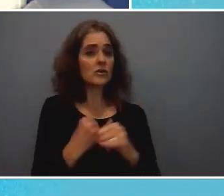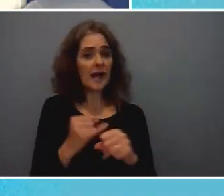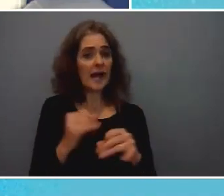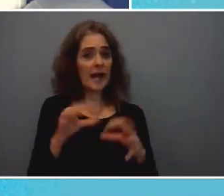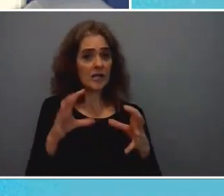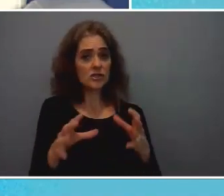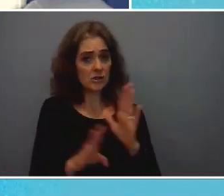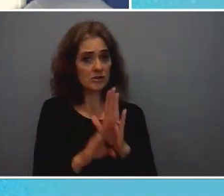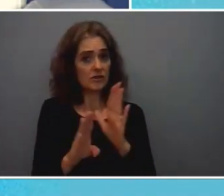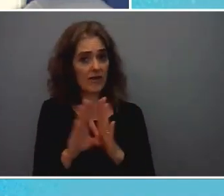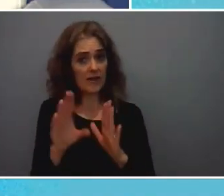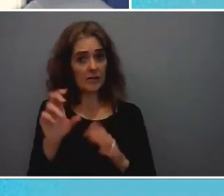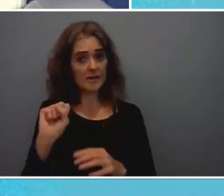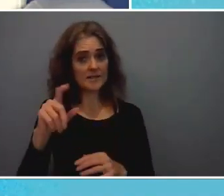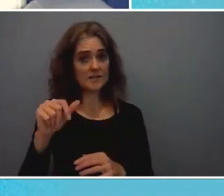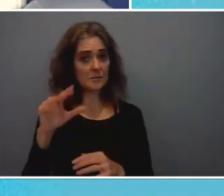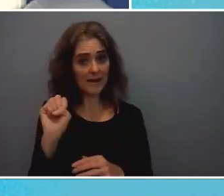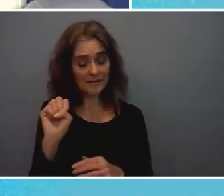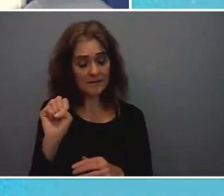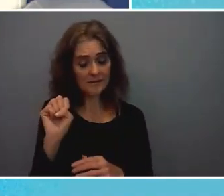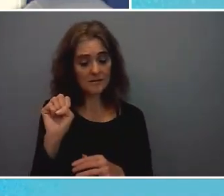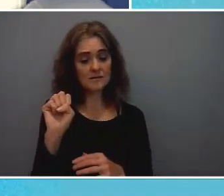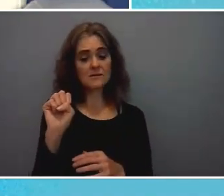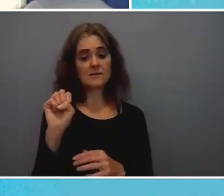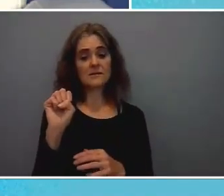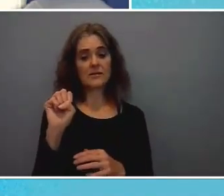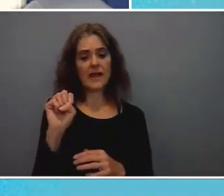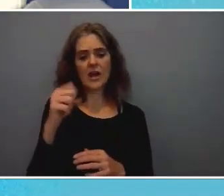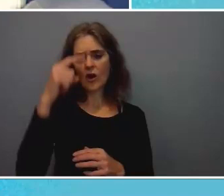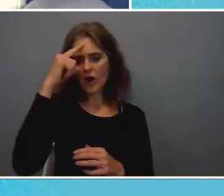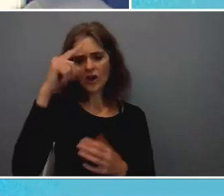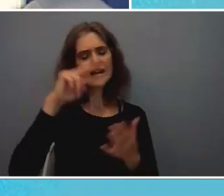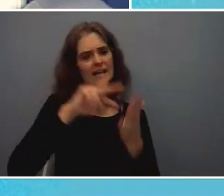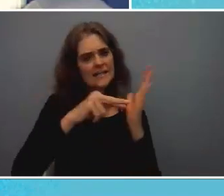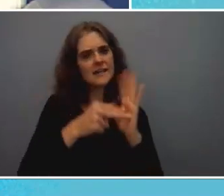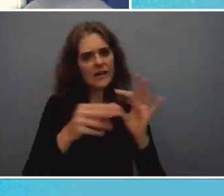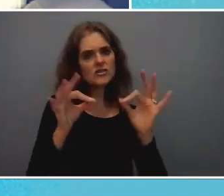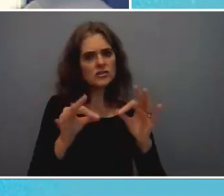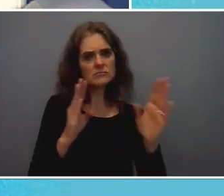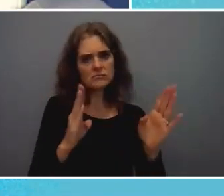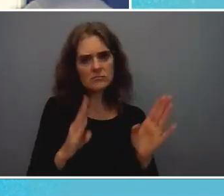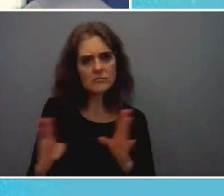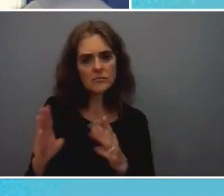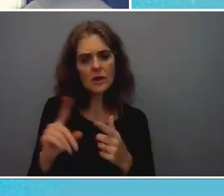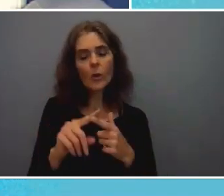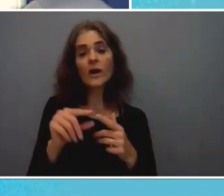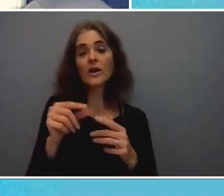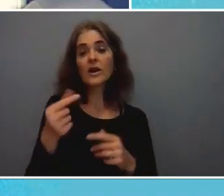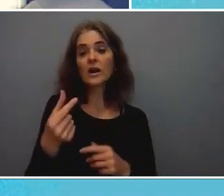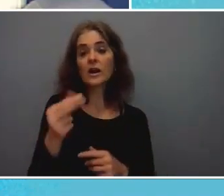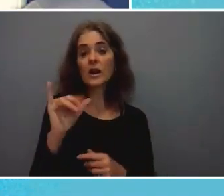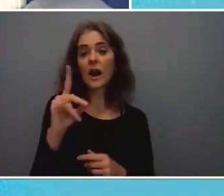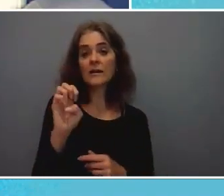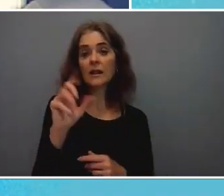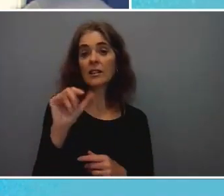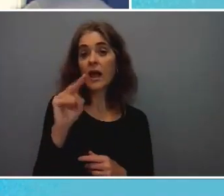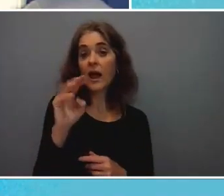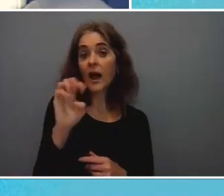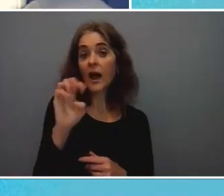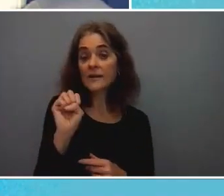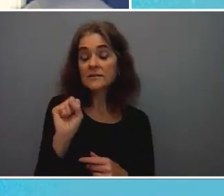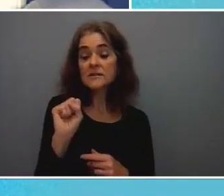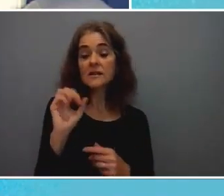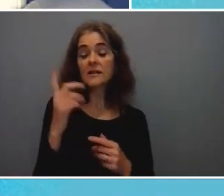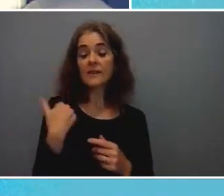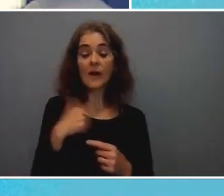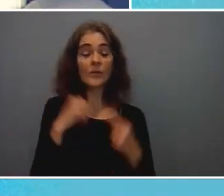think about what are the things that are in tension and how do we overcome them what are some guidelines that we can think of for specifically